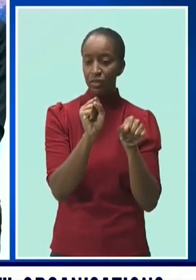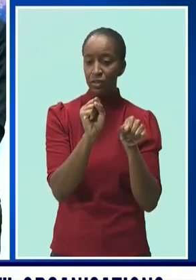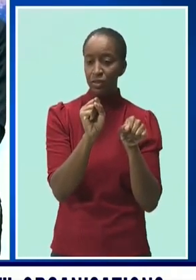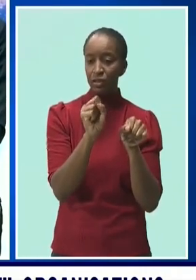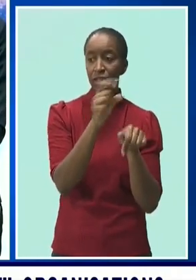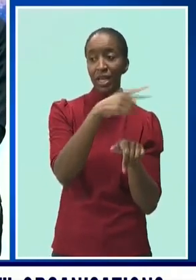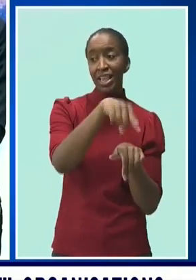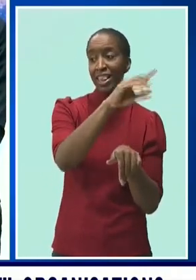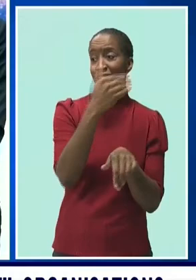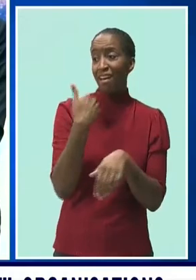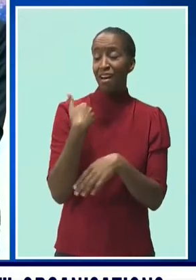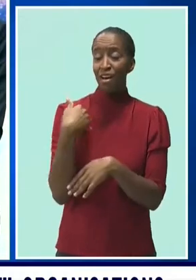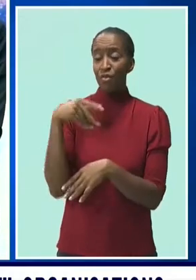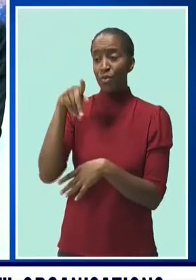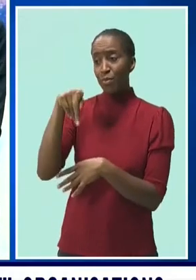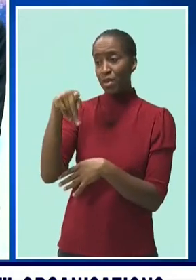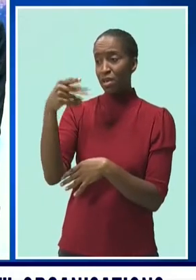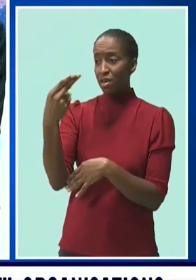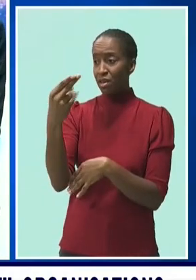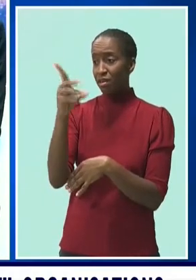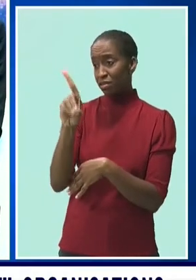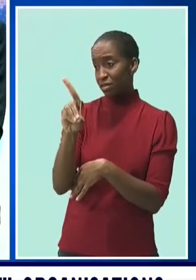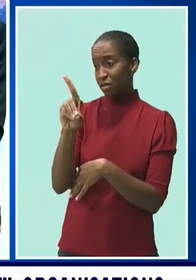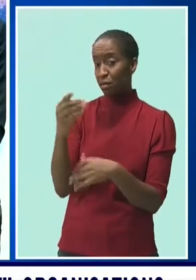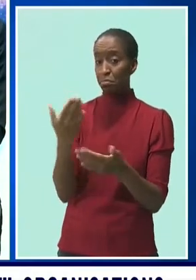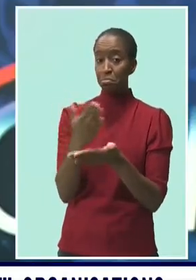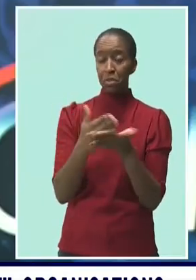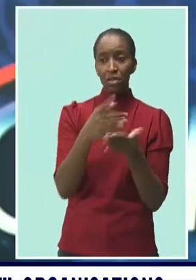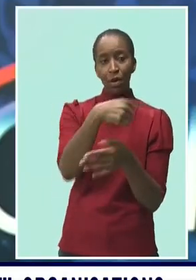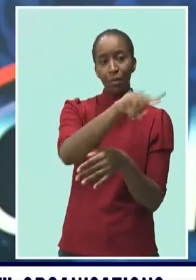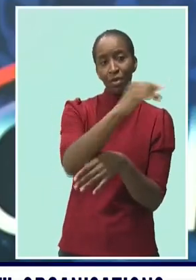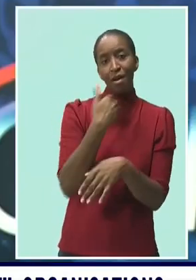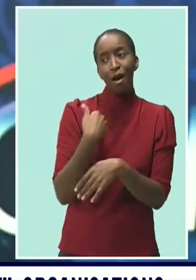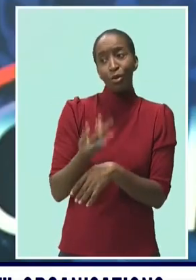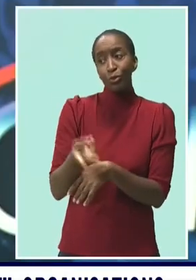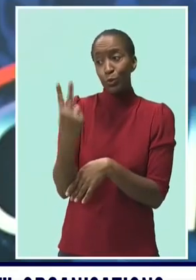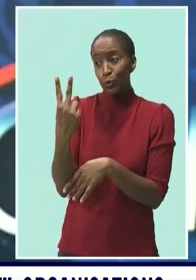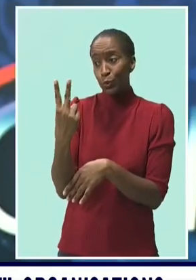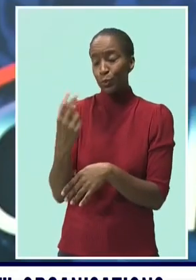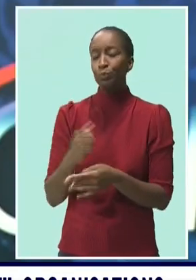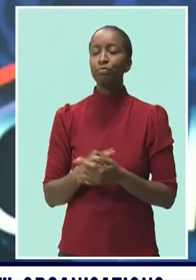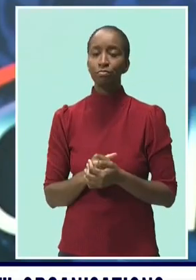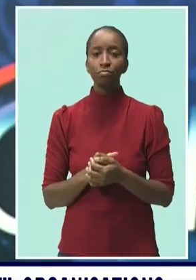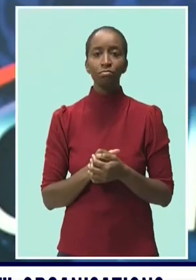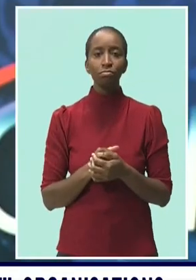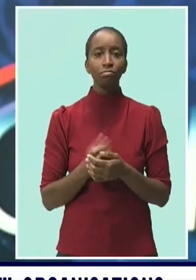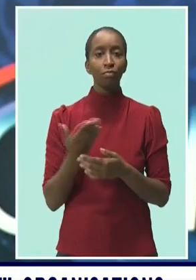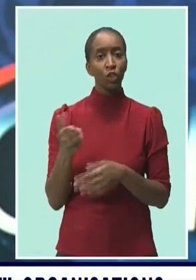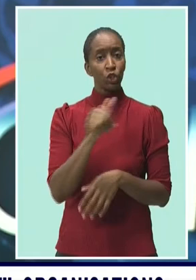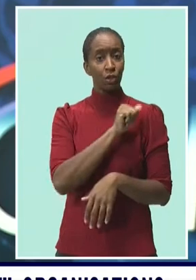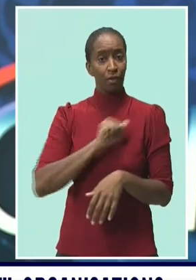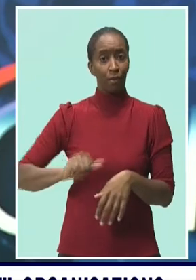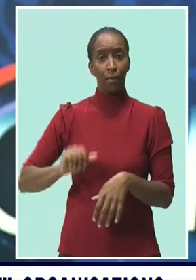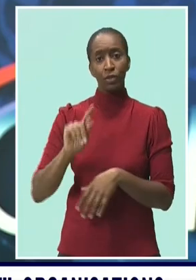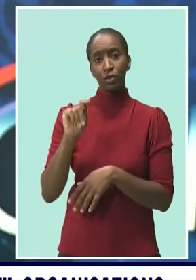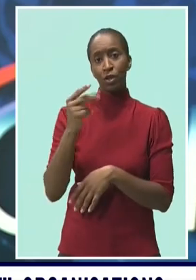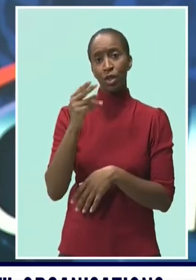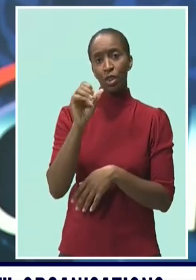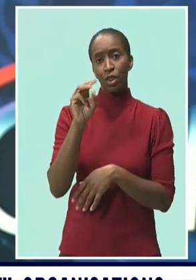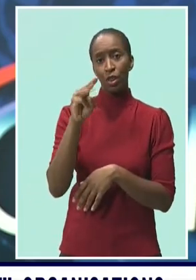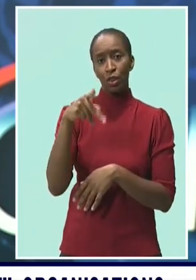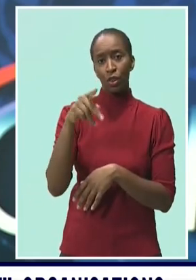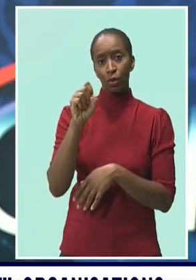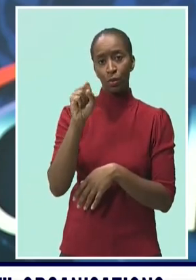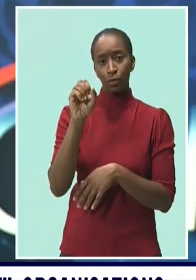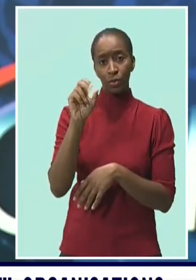has a PhD. Some people have two. While Ambassador Thompson also wishes to see more Barbadians at